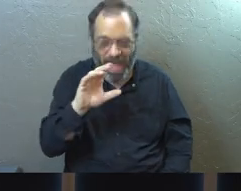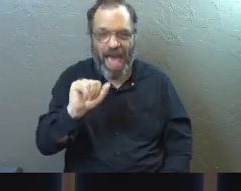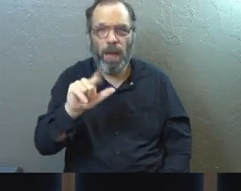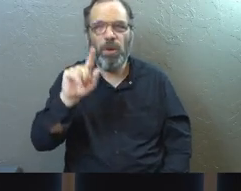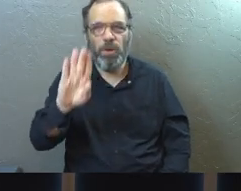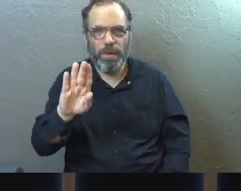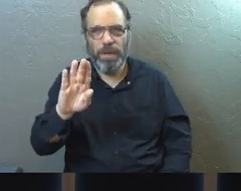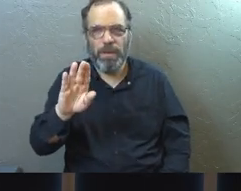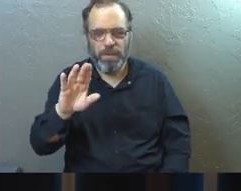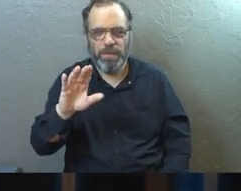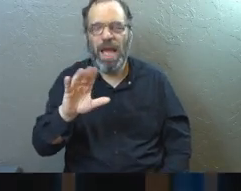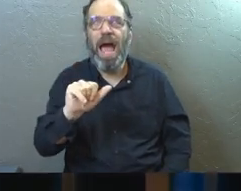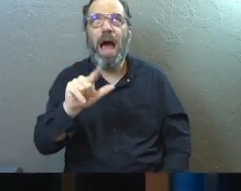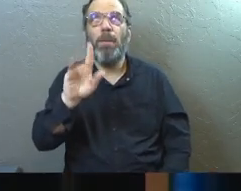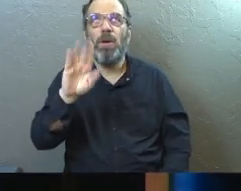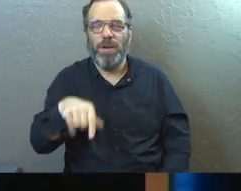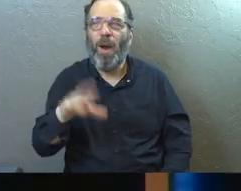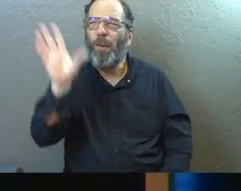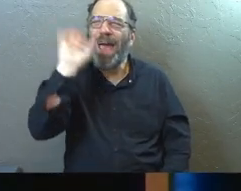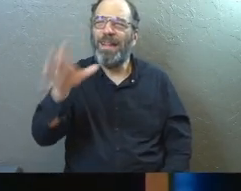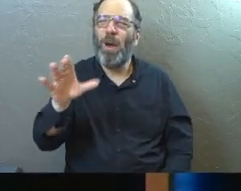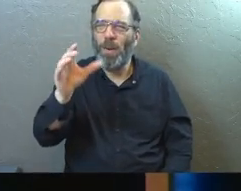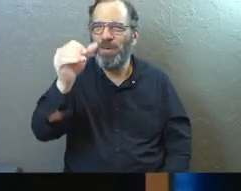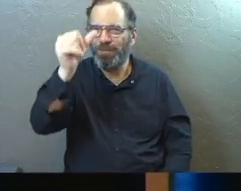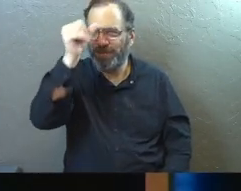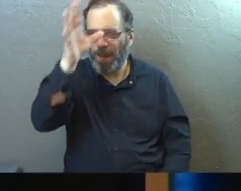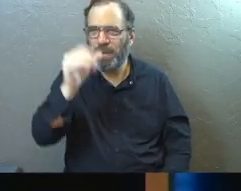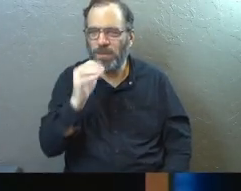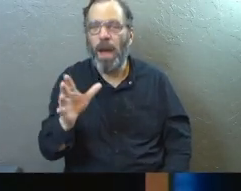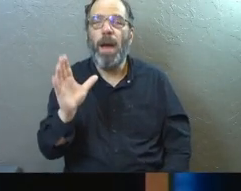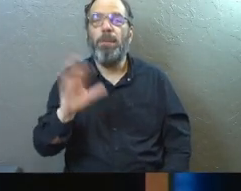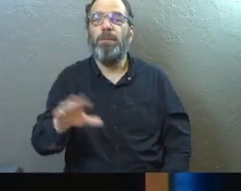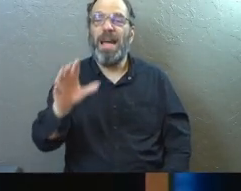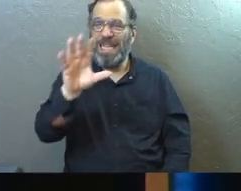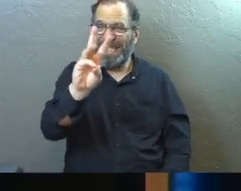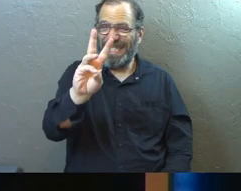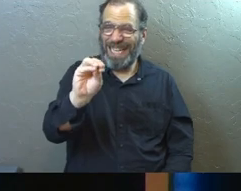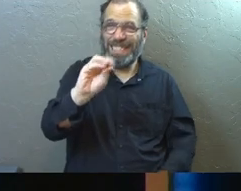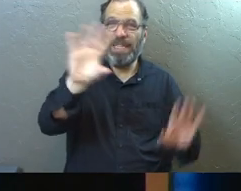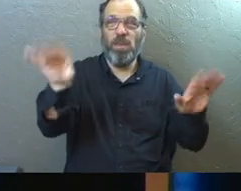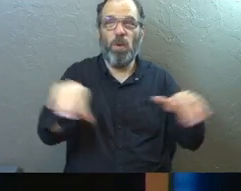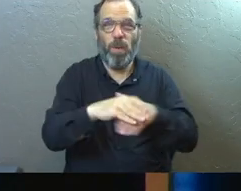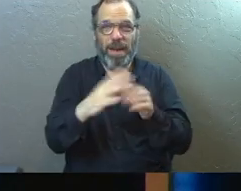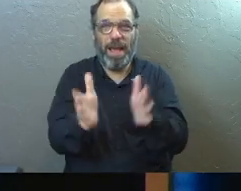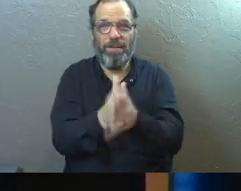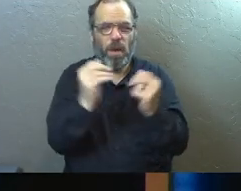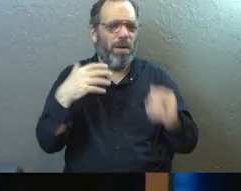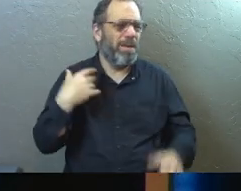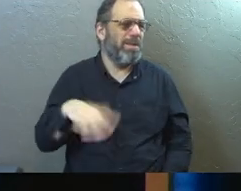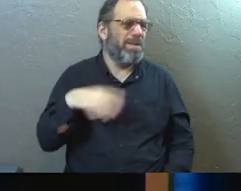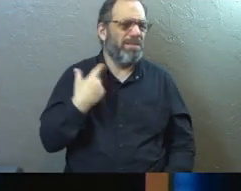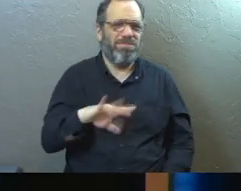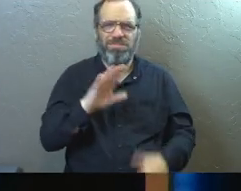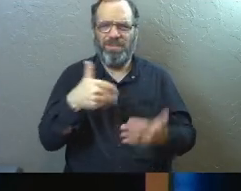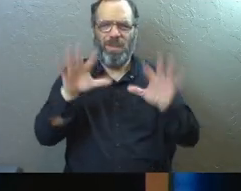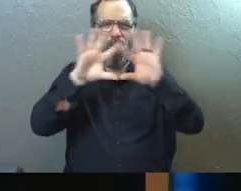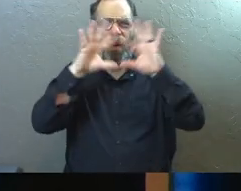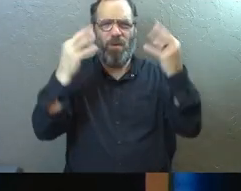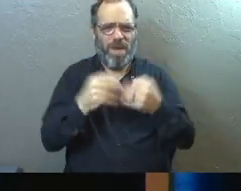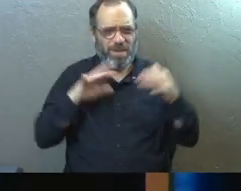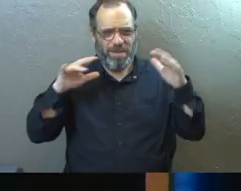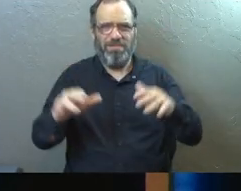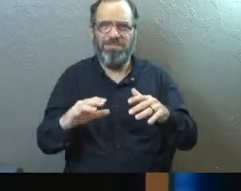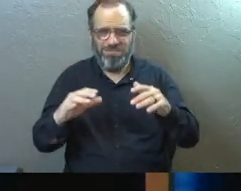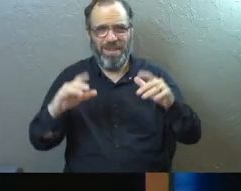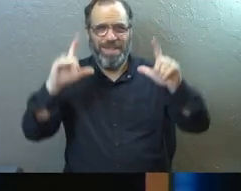be watching right now. So hello, Nana and granddad. But we went for their 60th wedding anniversary and it was awesome. Like all the family was there.